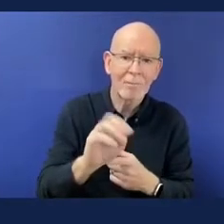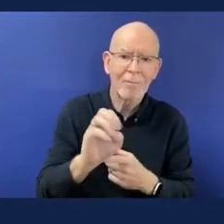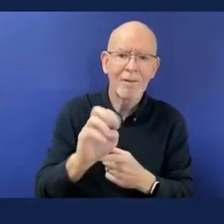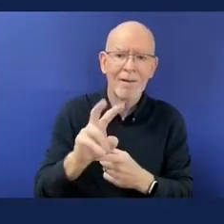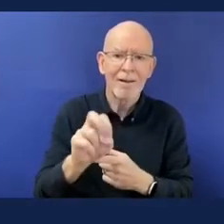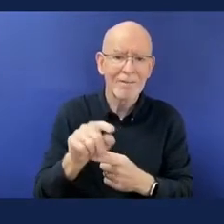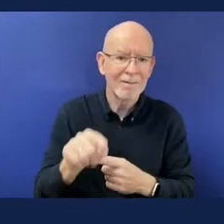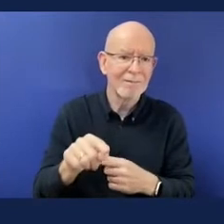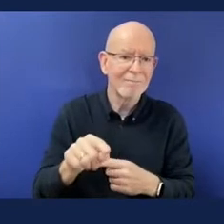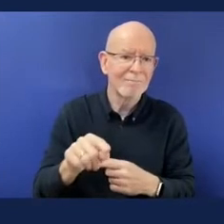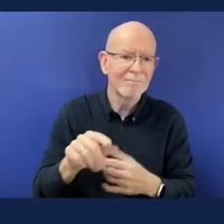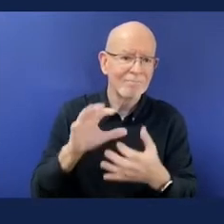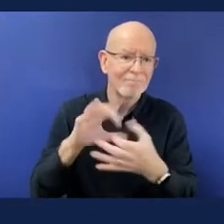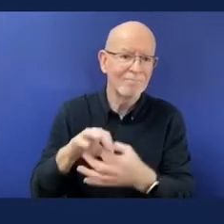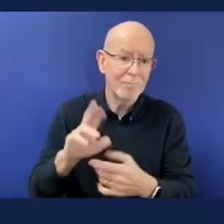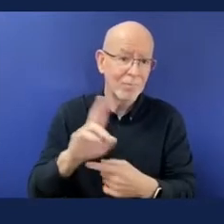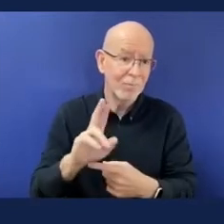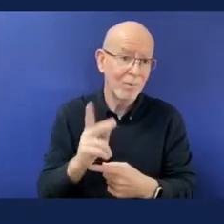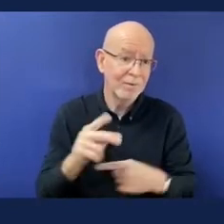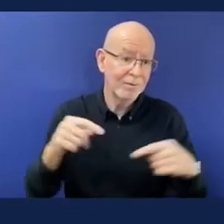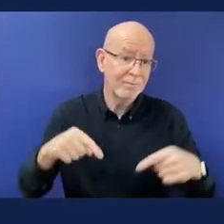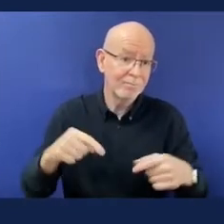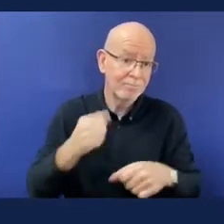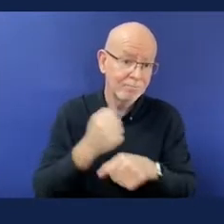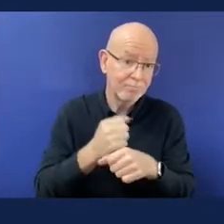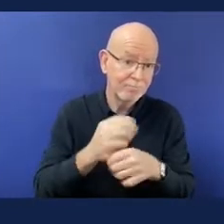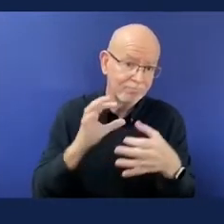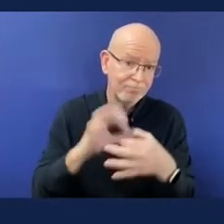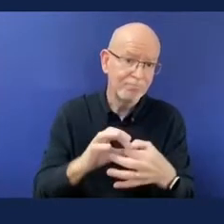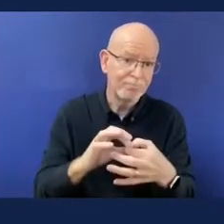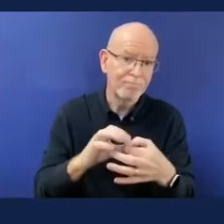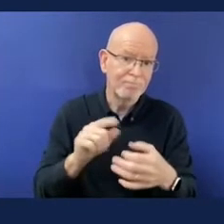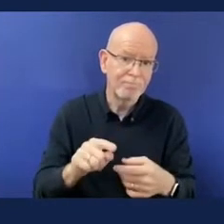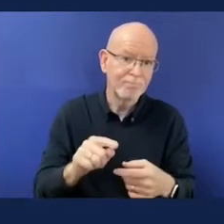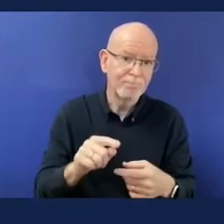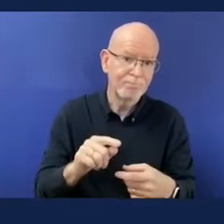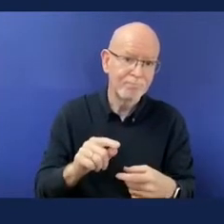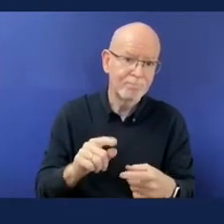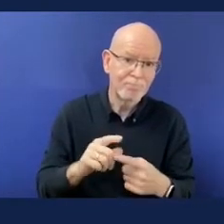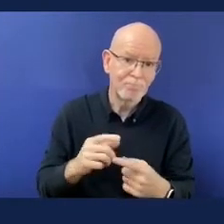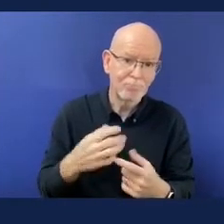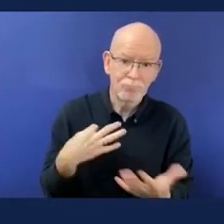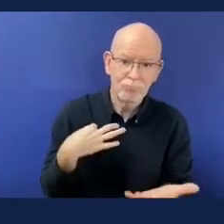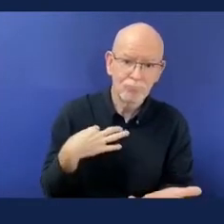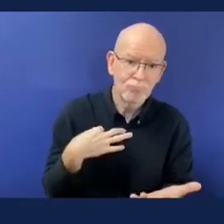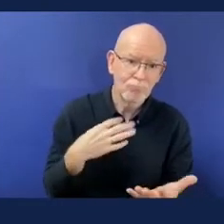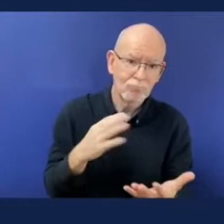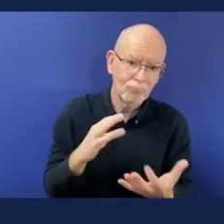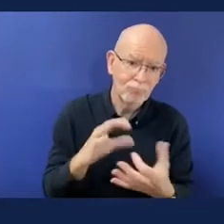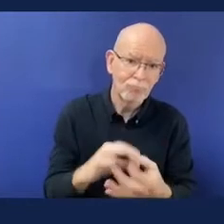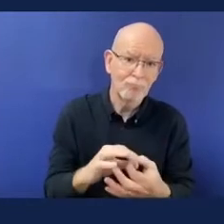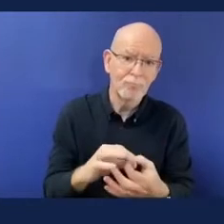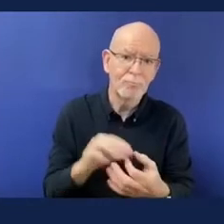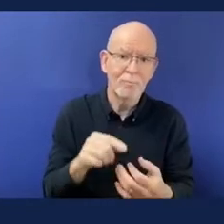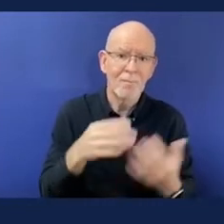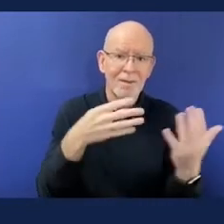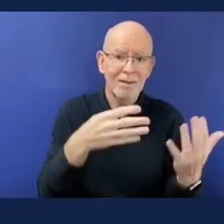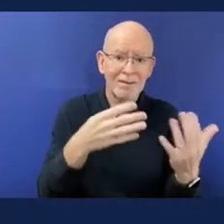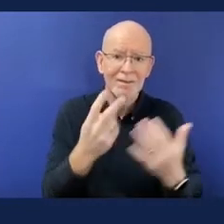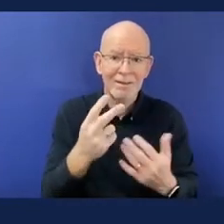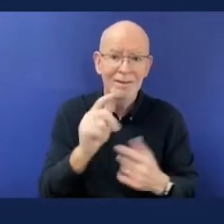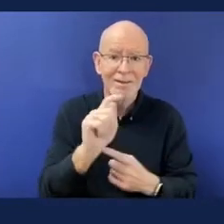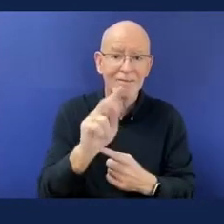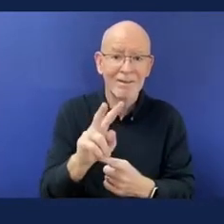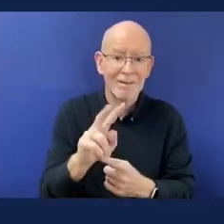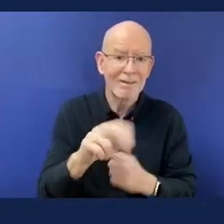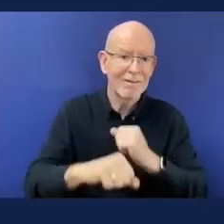superhuman you're so inspirational and actually the world's 1.2 billion persons want the middle ground they want to be treated just like any